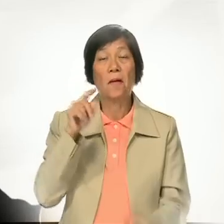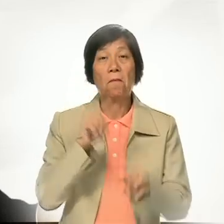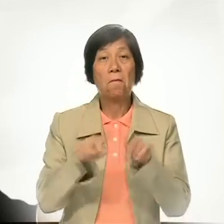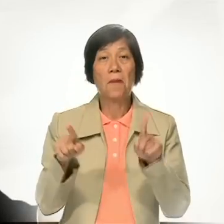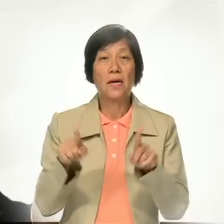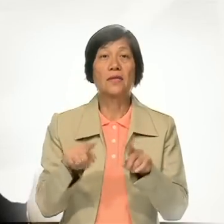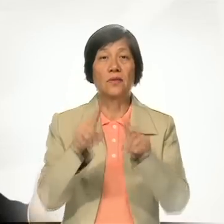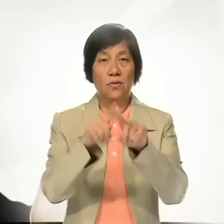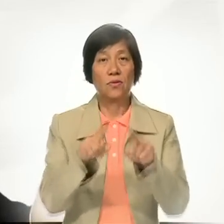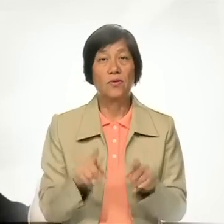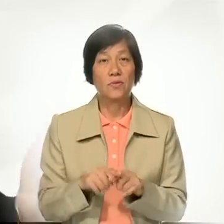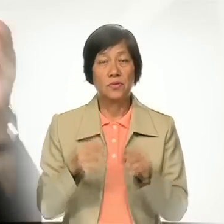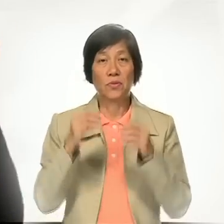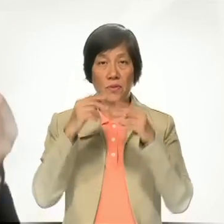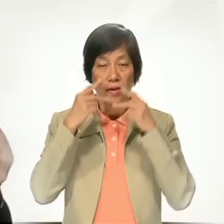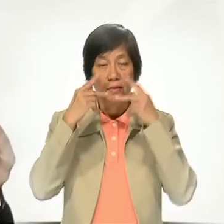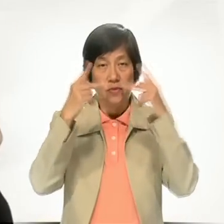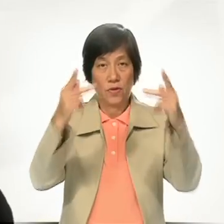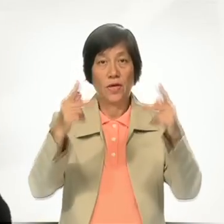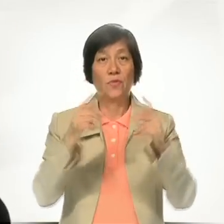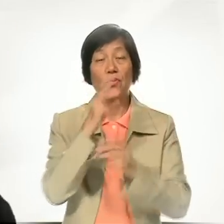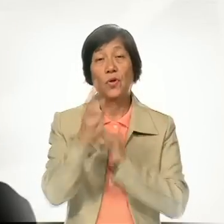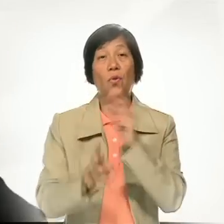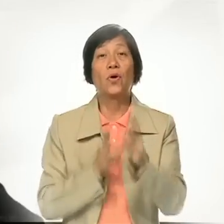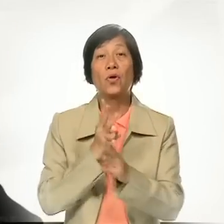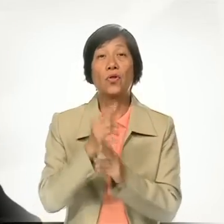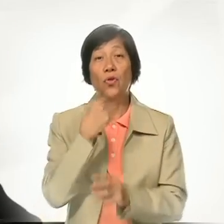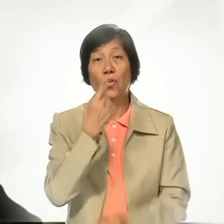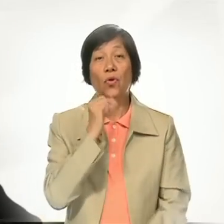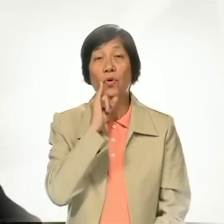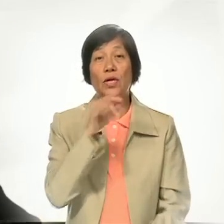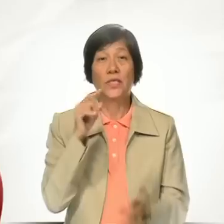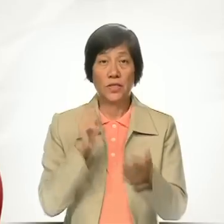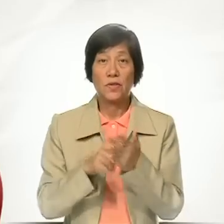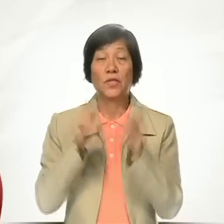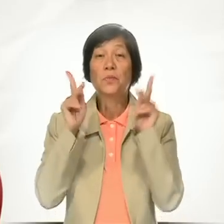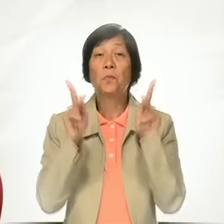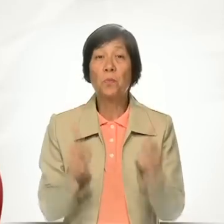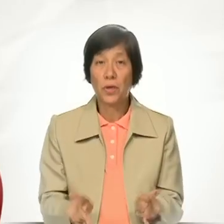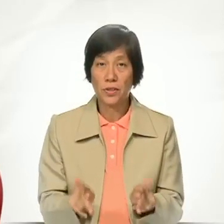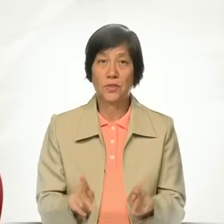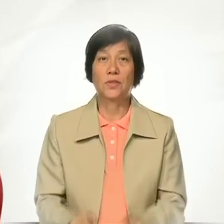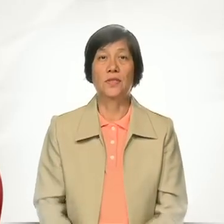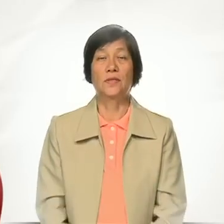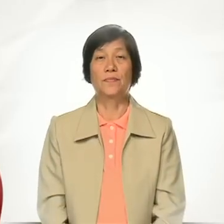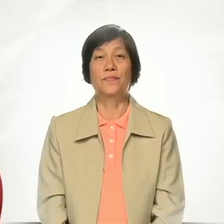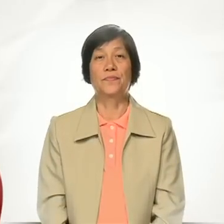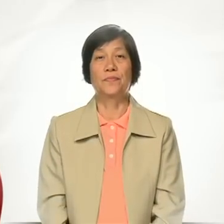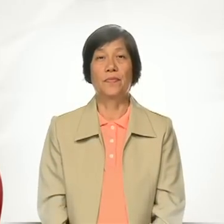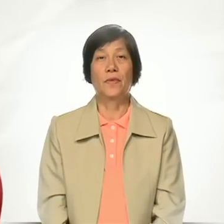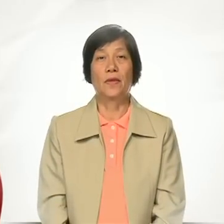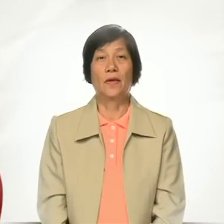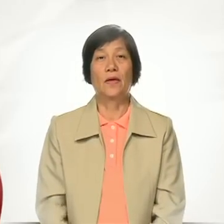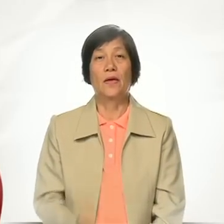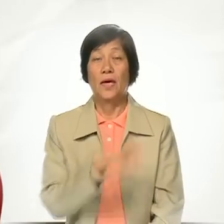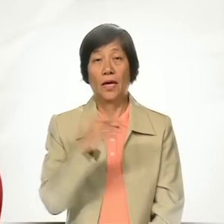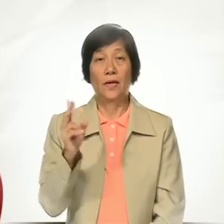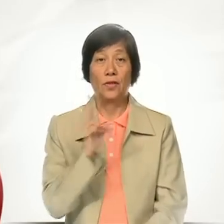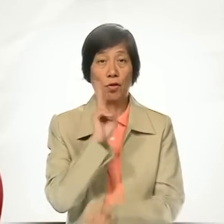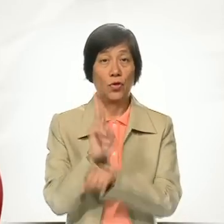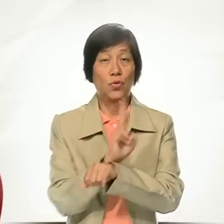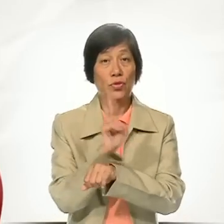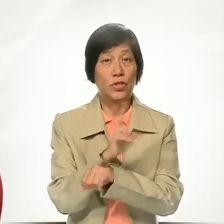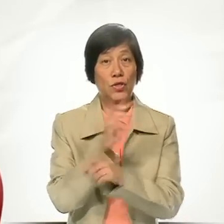made known to the world, who is this person? And using the